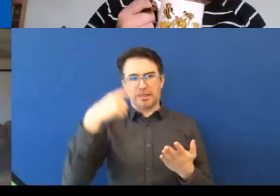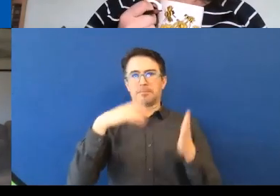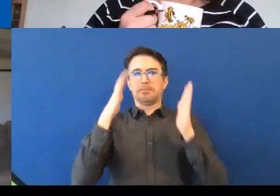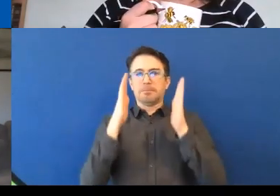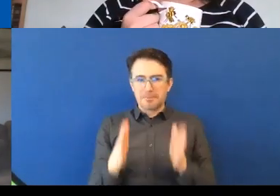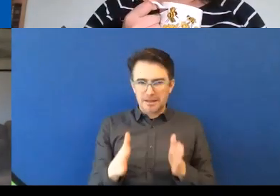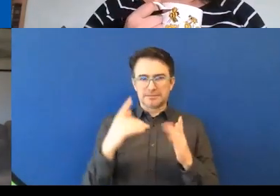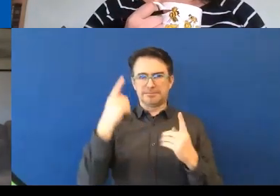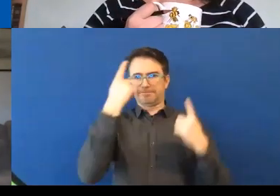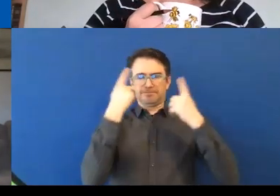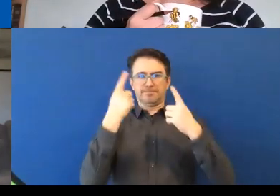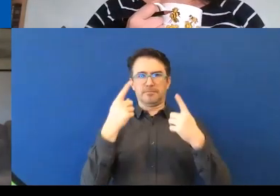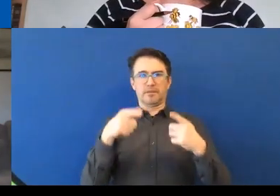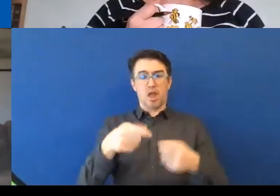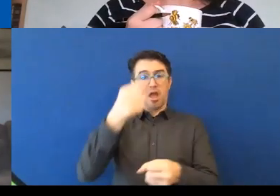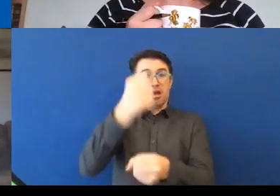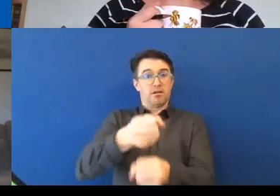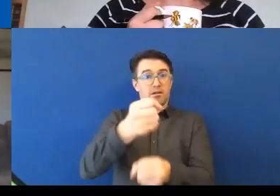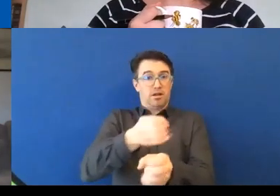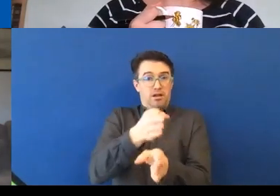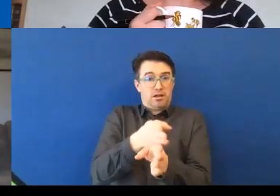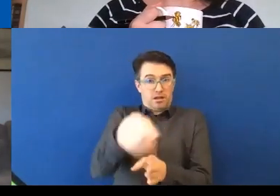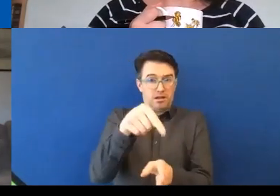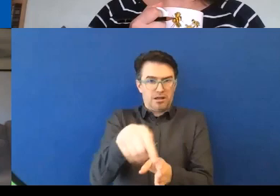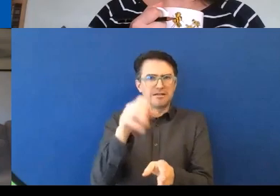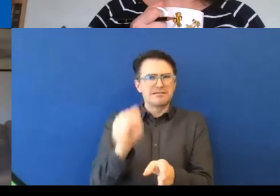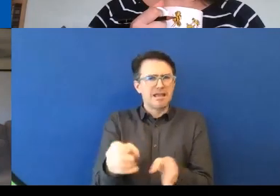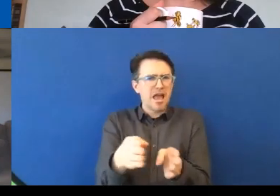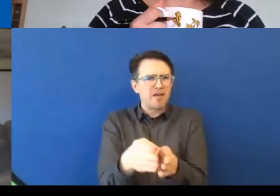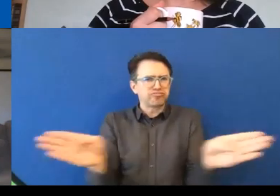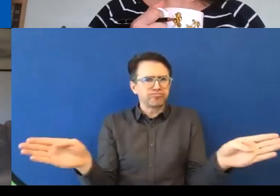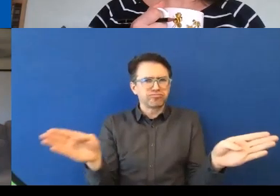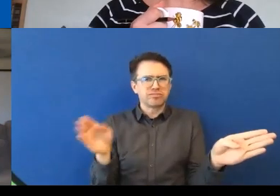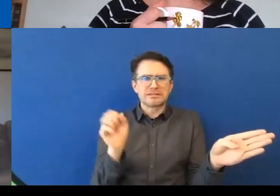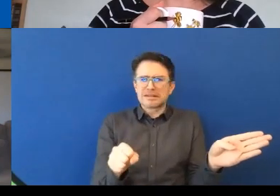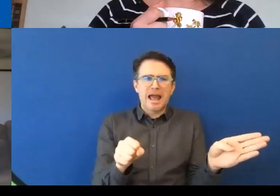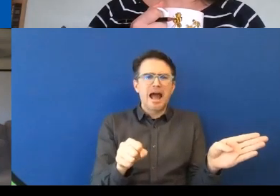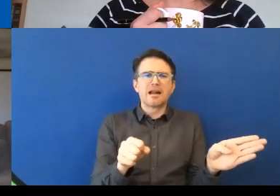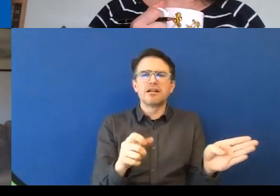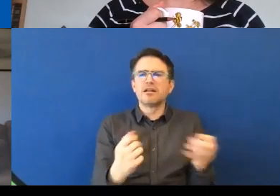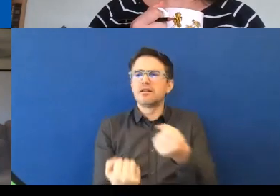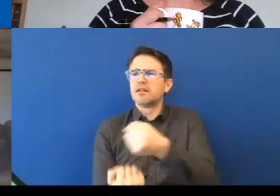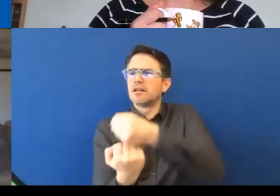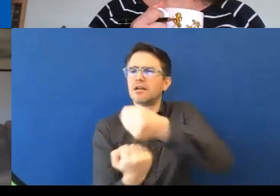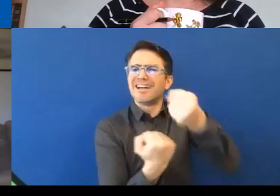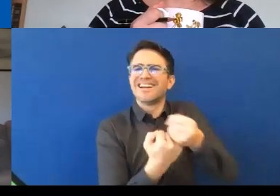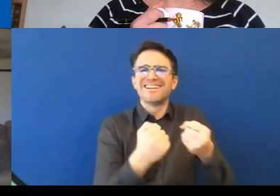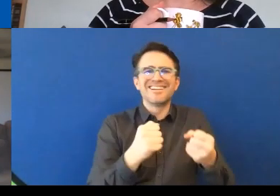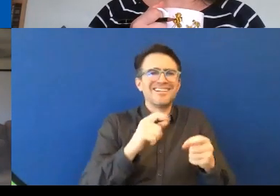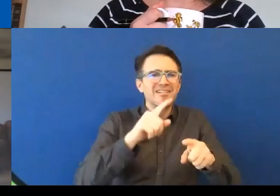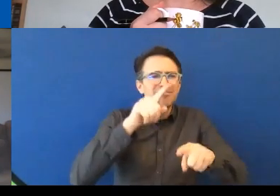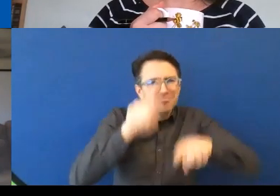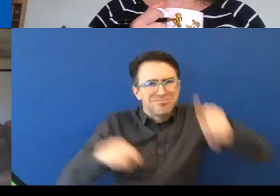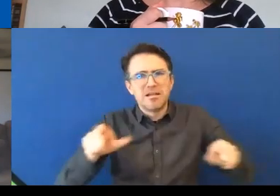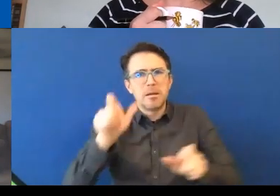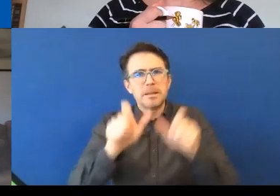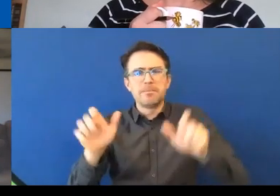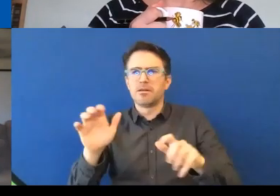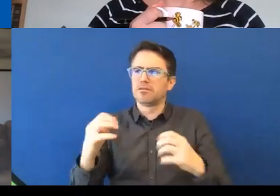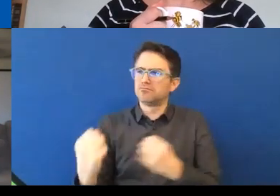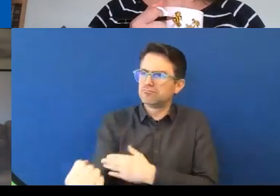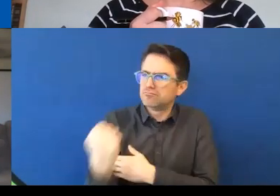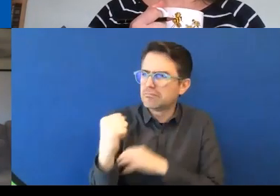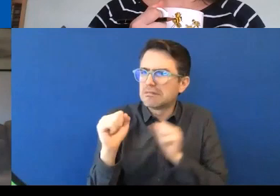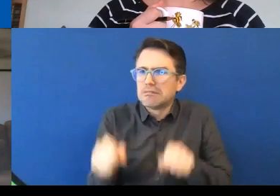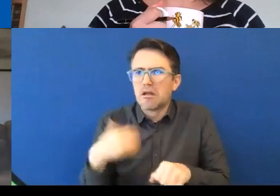have a a culture and a program within your organization, you're going to get people feeling more comfortable to do this. At the same